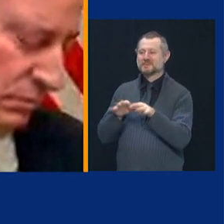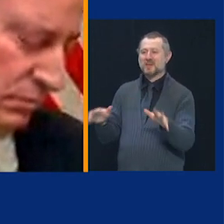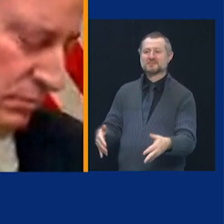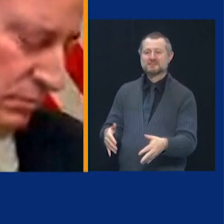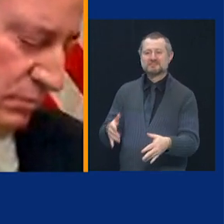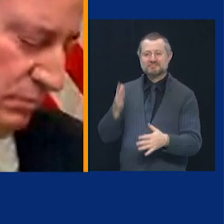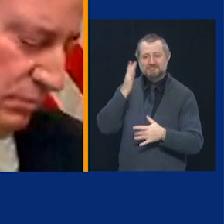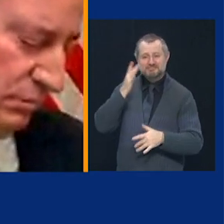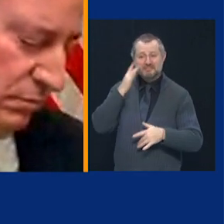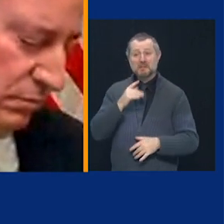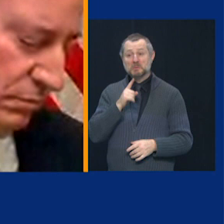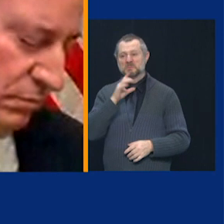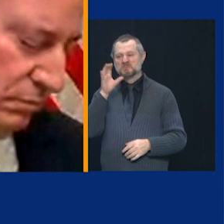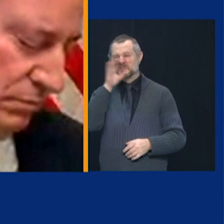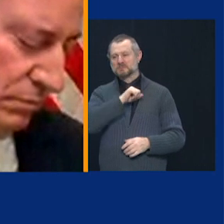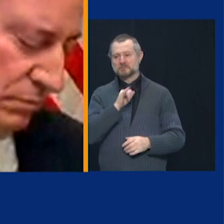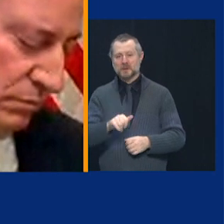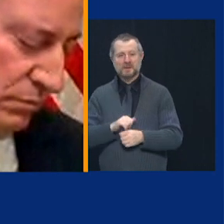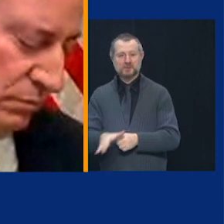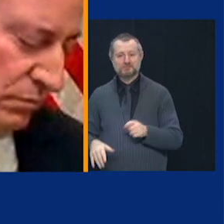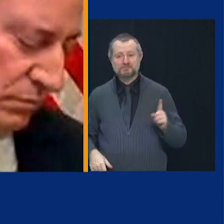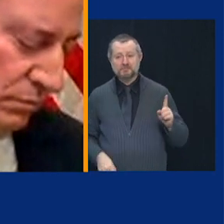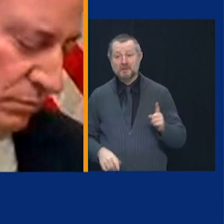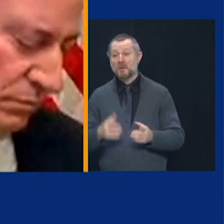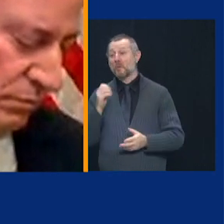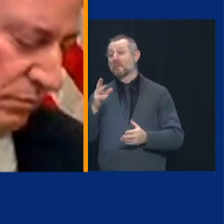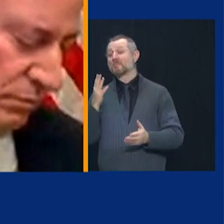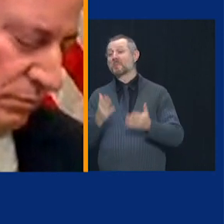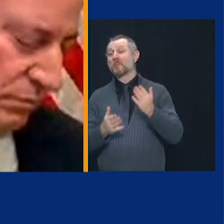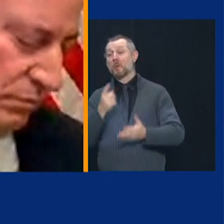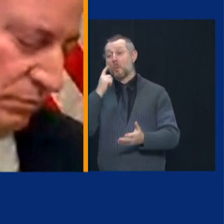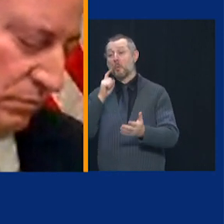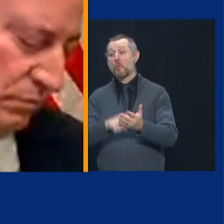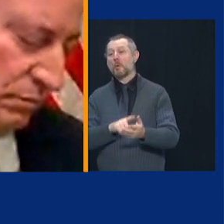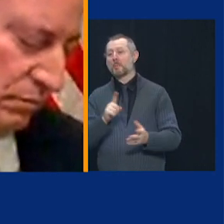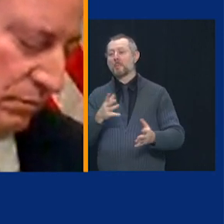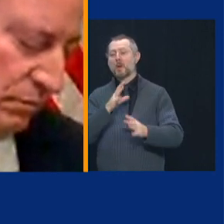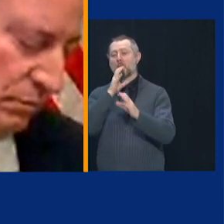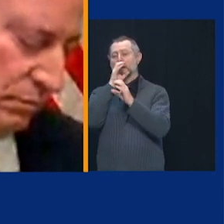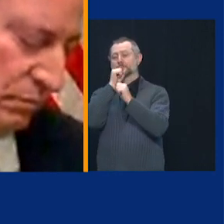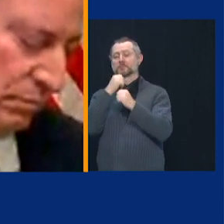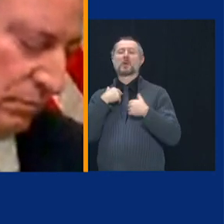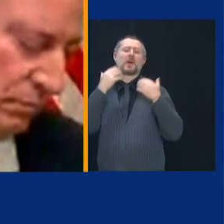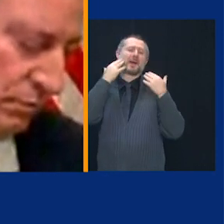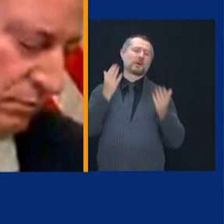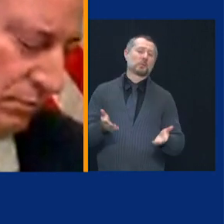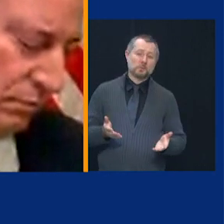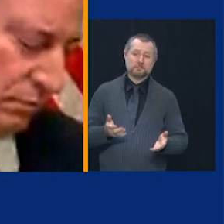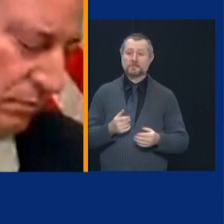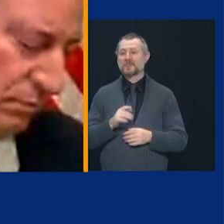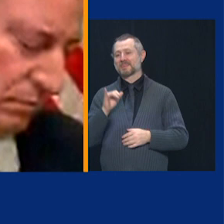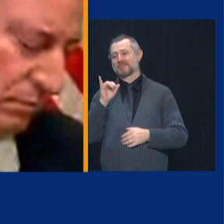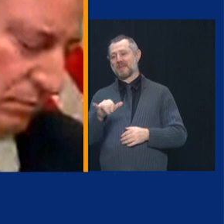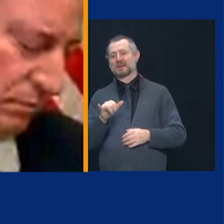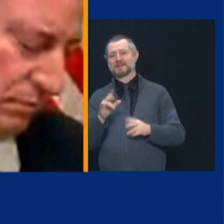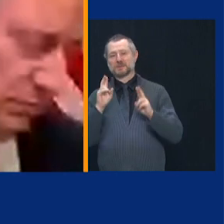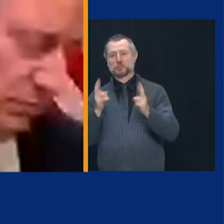didn't miss it and they didn't tell us about it. But that's the issue that we're facing now.